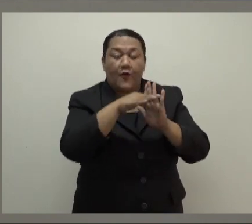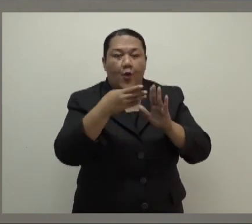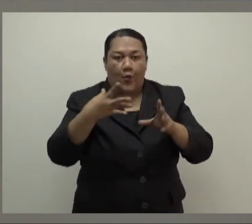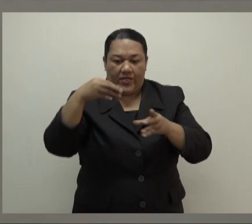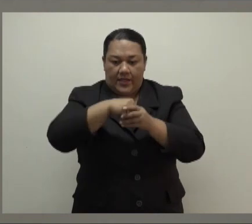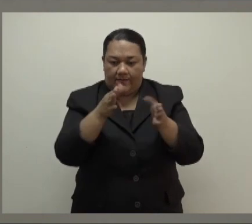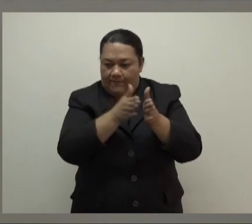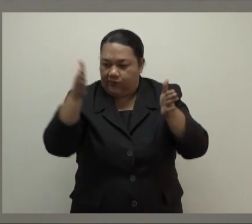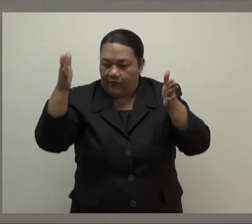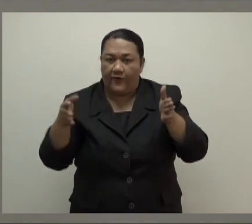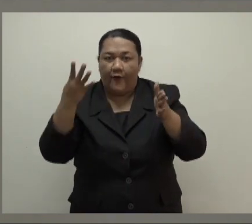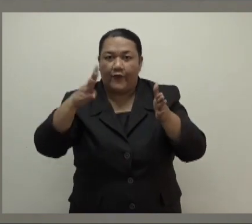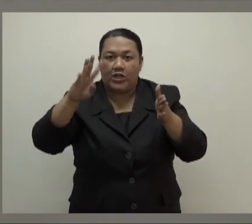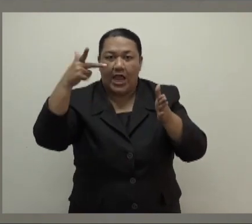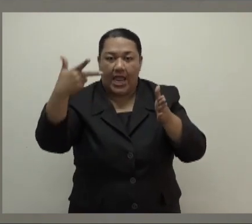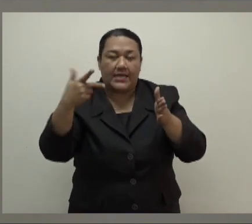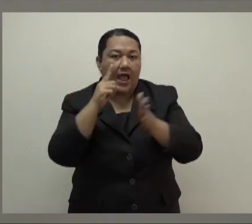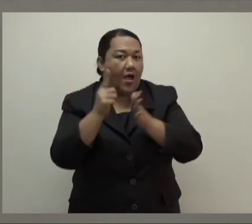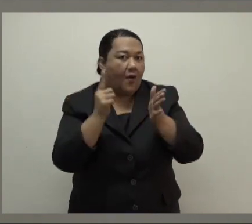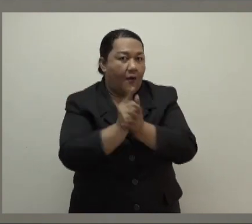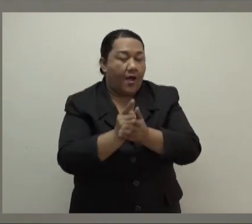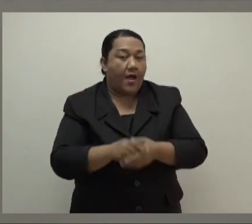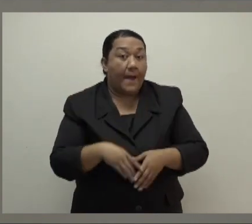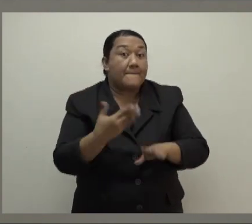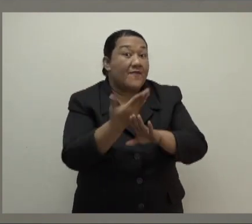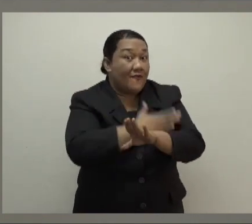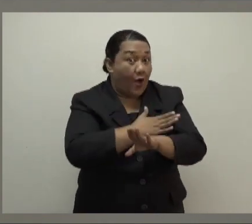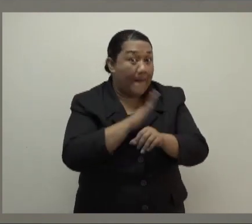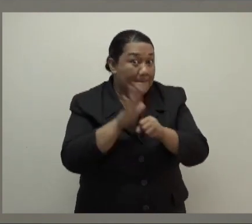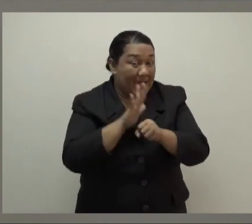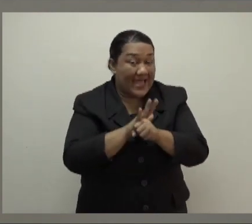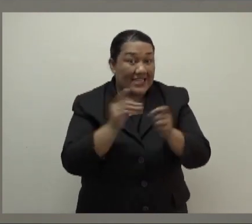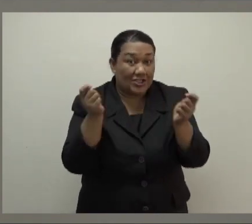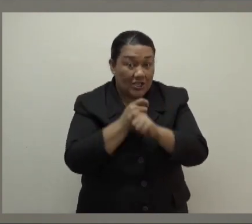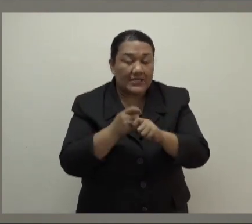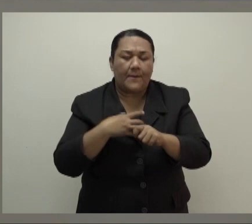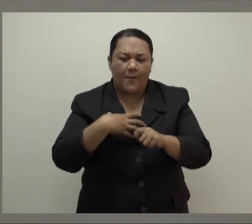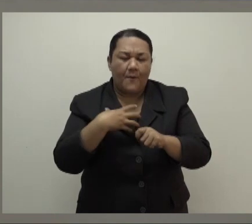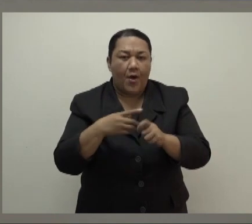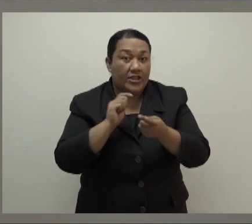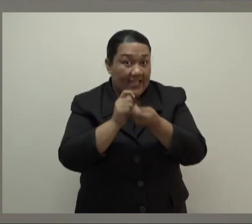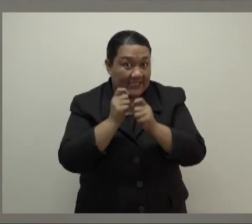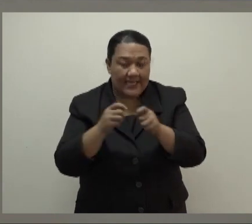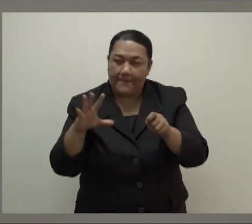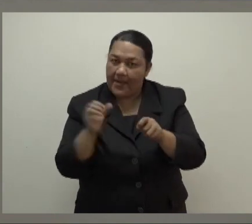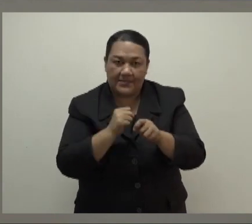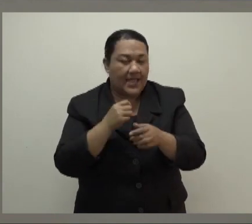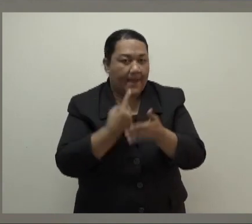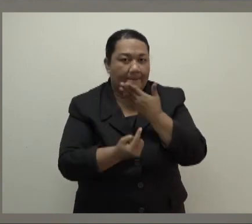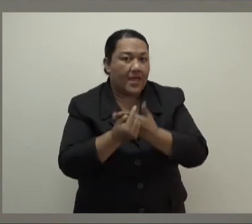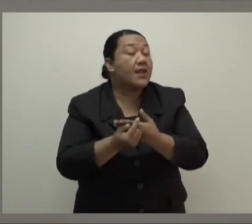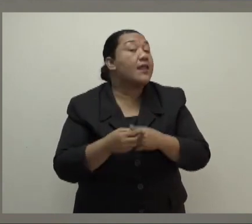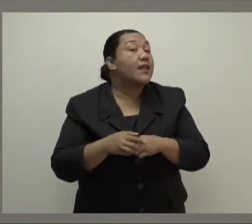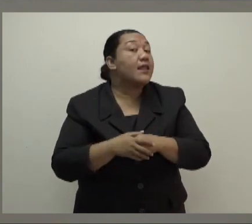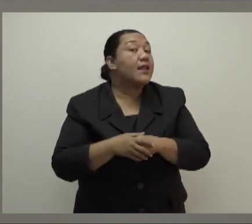hours of landing in Fiji. Before we make the change, however, we need more testing sites open in Fiji. We put